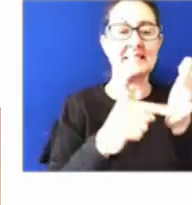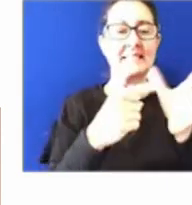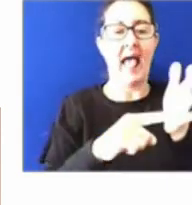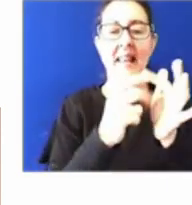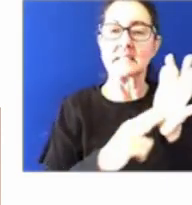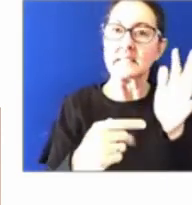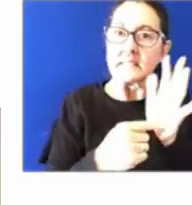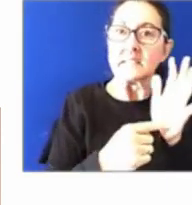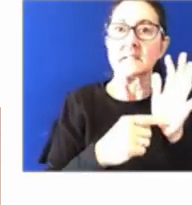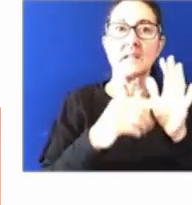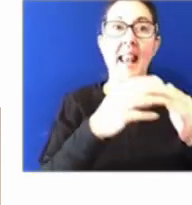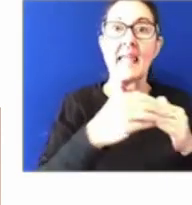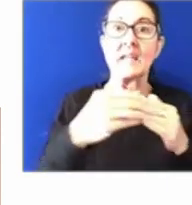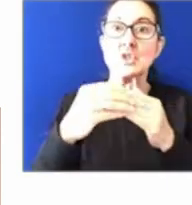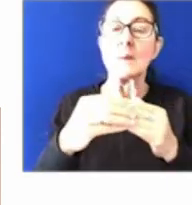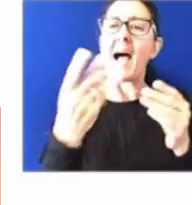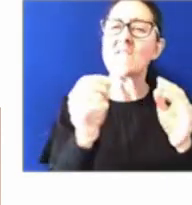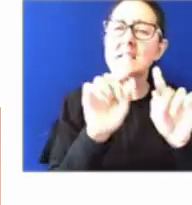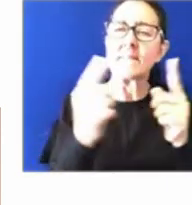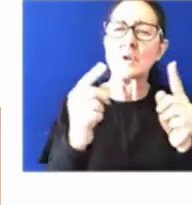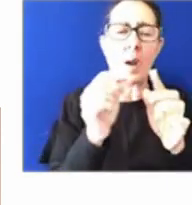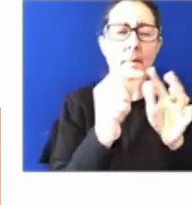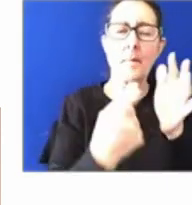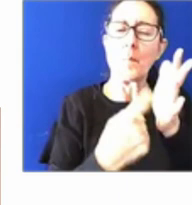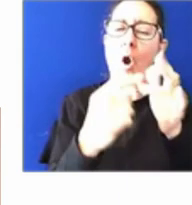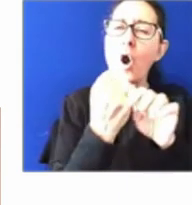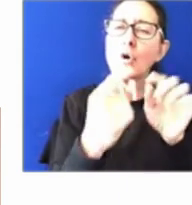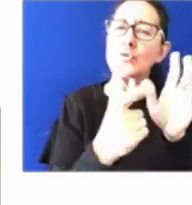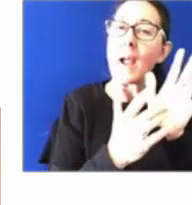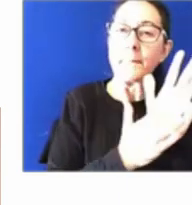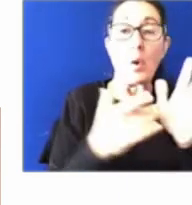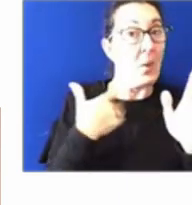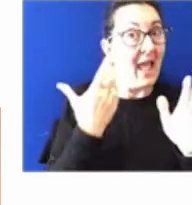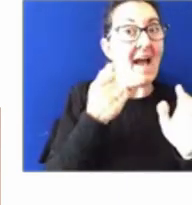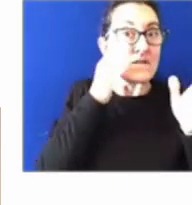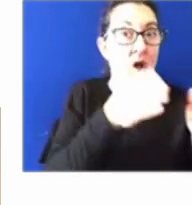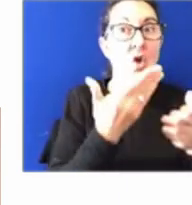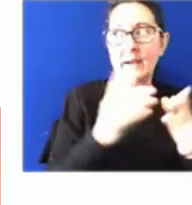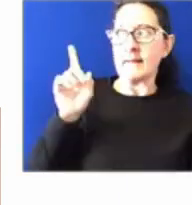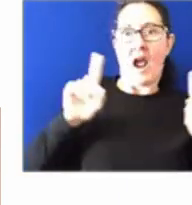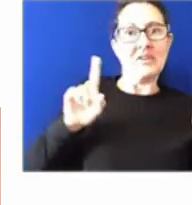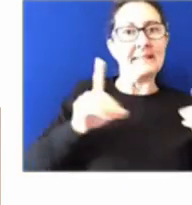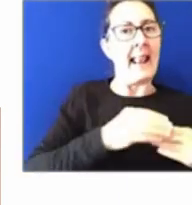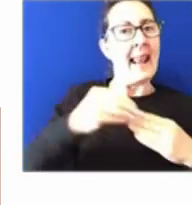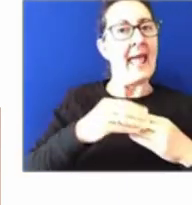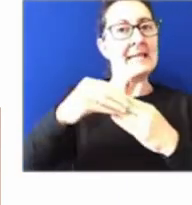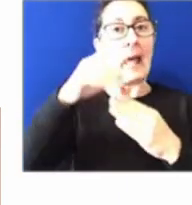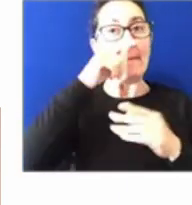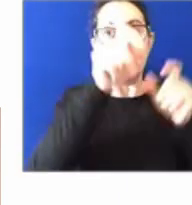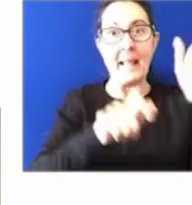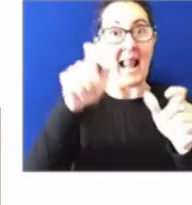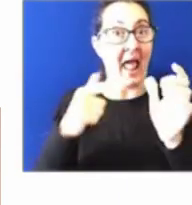And we've got a real focus on current leaders at the moment. When I think about when I was an EL2